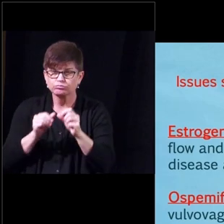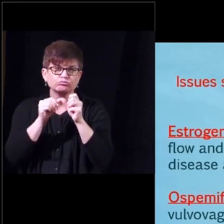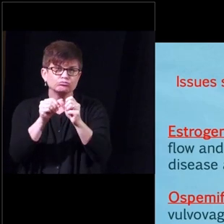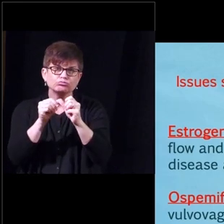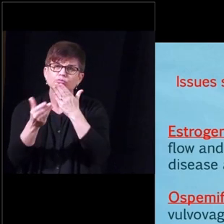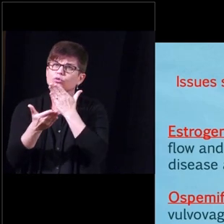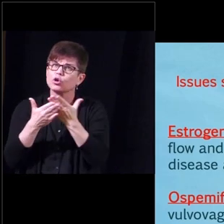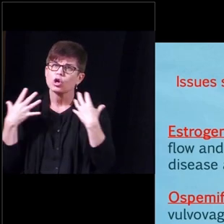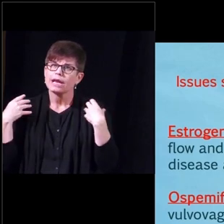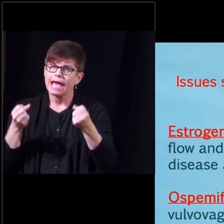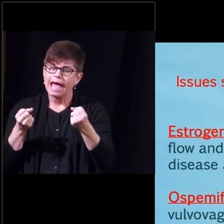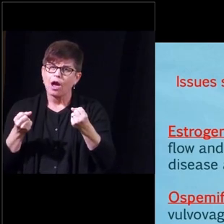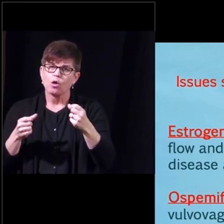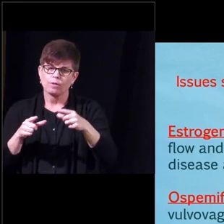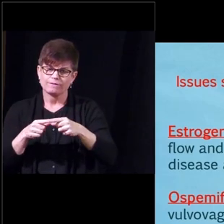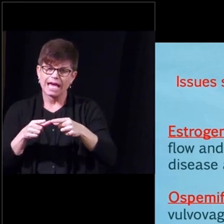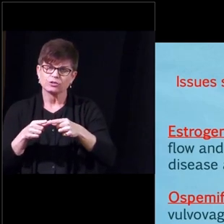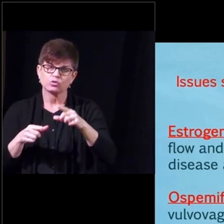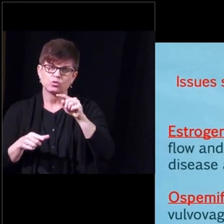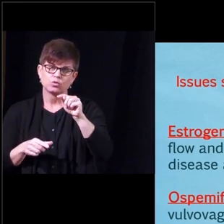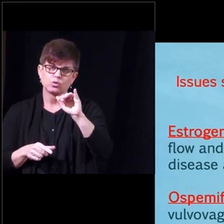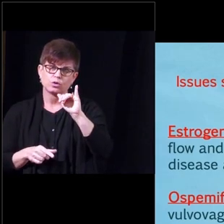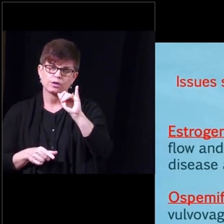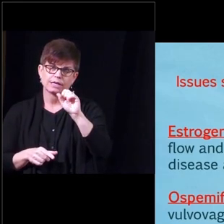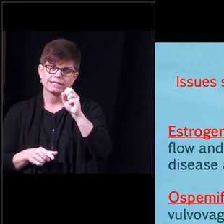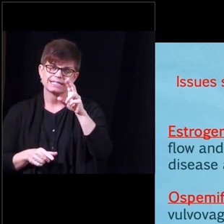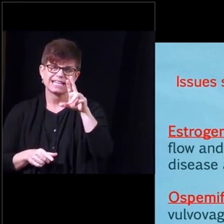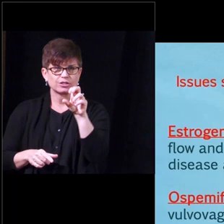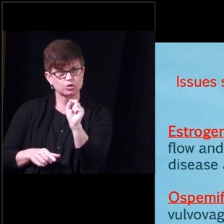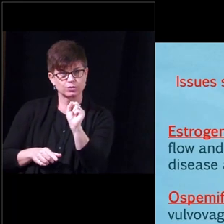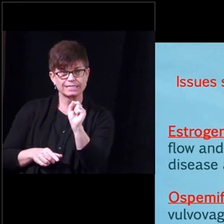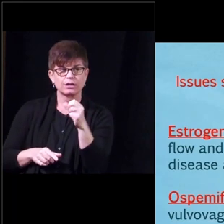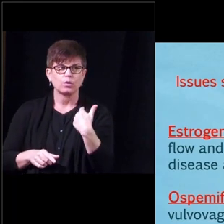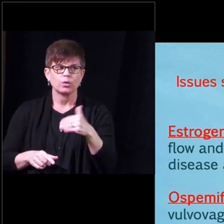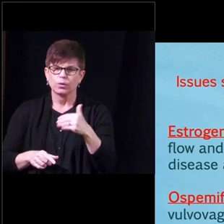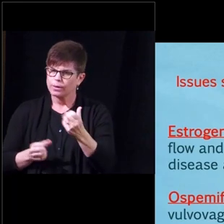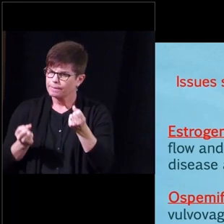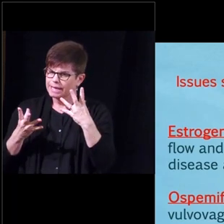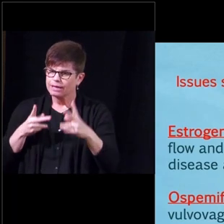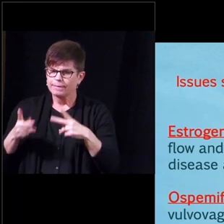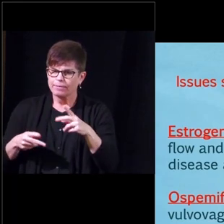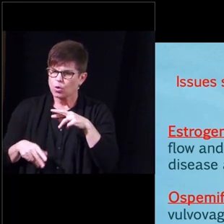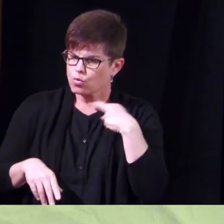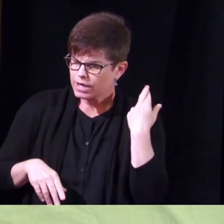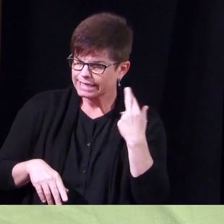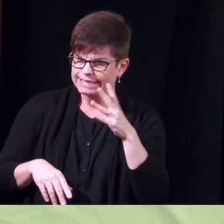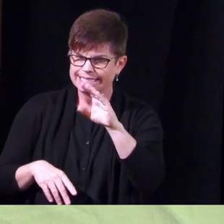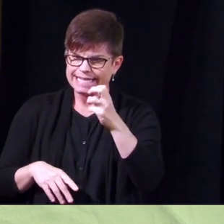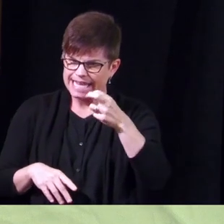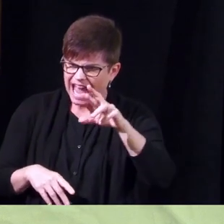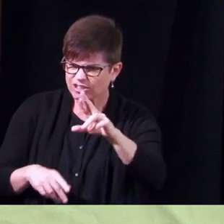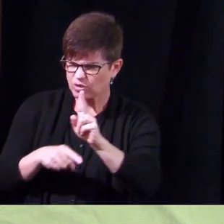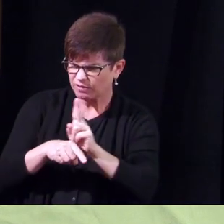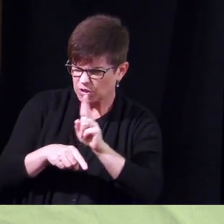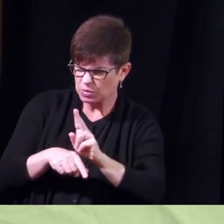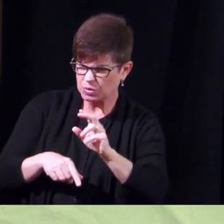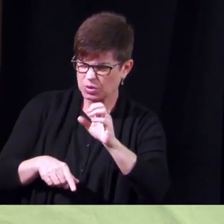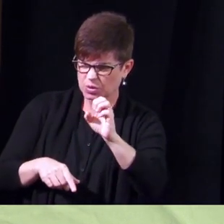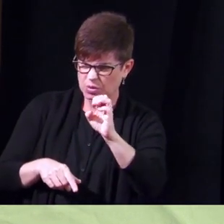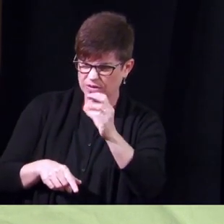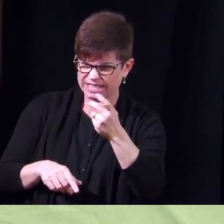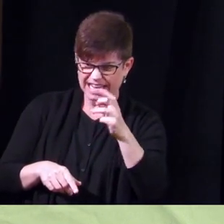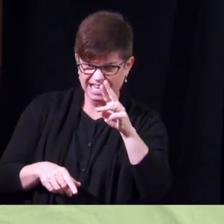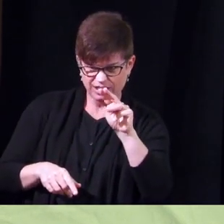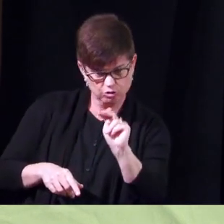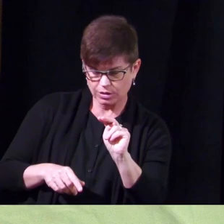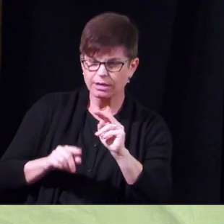vaginal tissues without absorption into the blood they're always concerned about the risk for cancer and the reality is it doesn't really